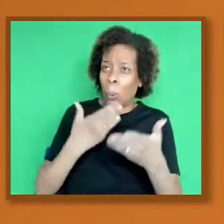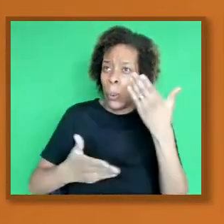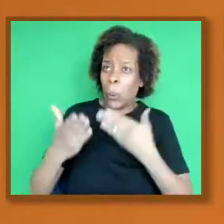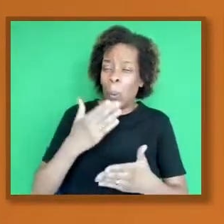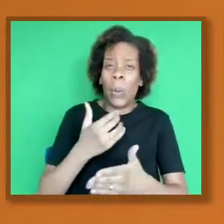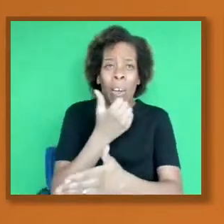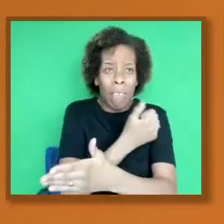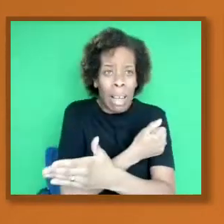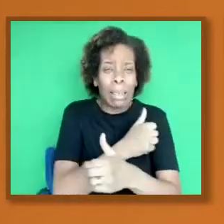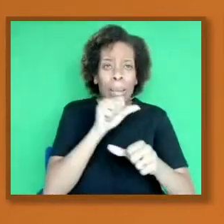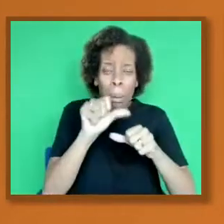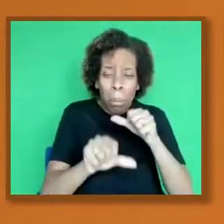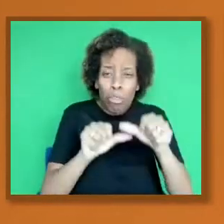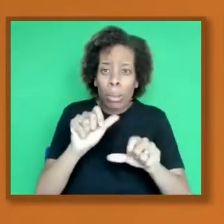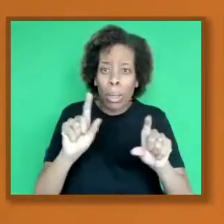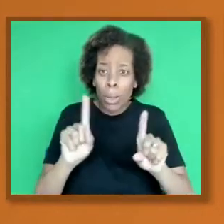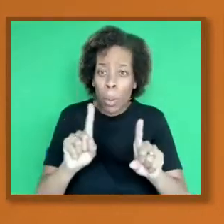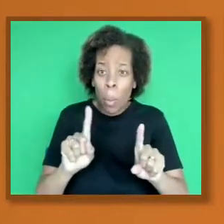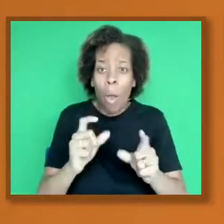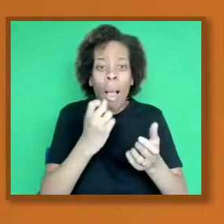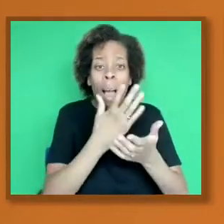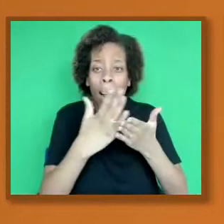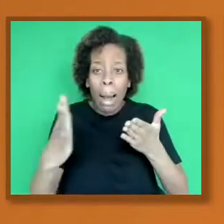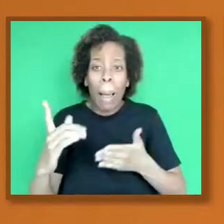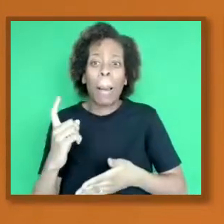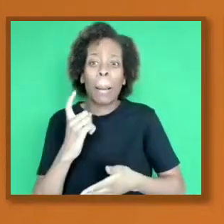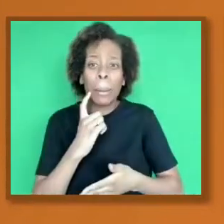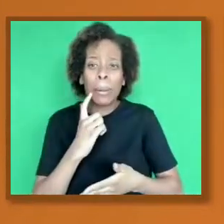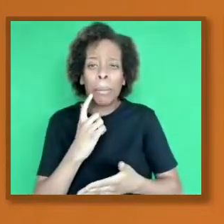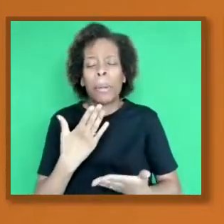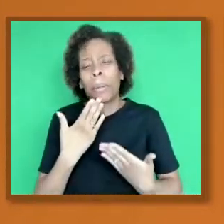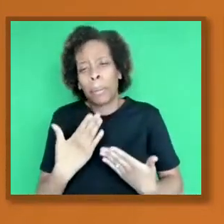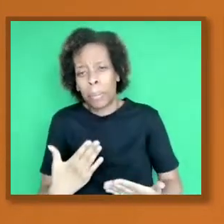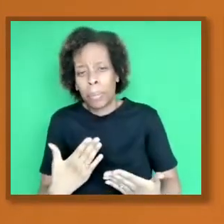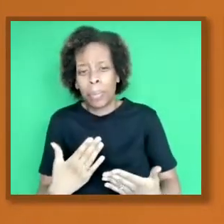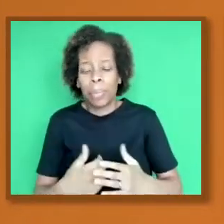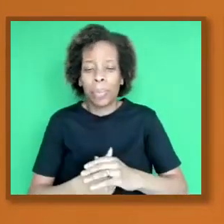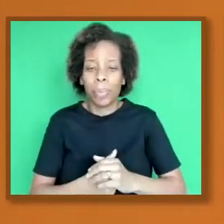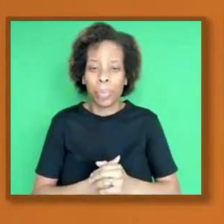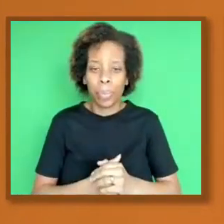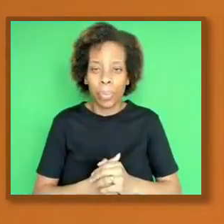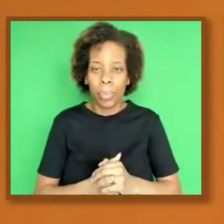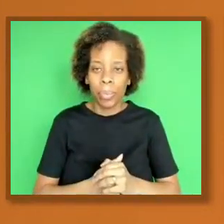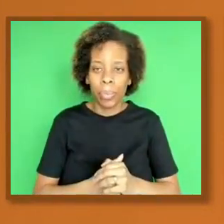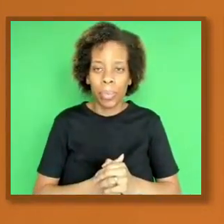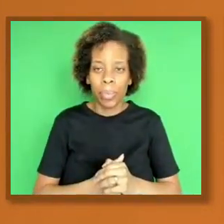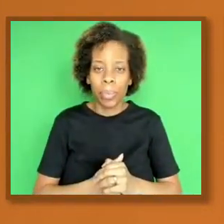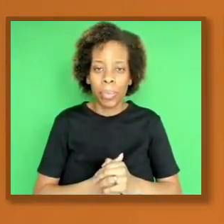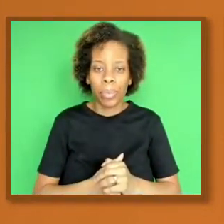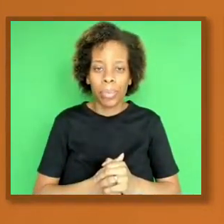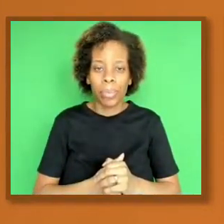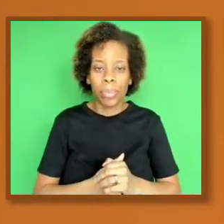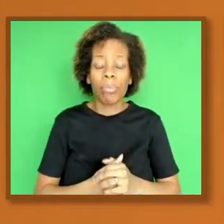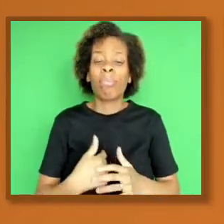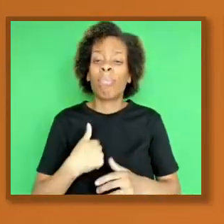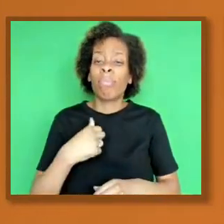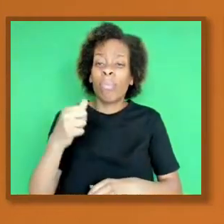in terms of protecting our immune system explained. And I know a lot of people